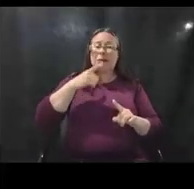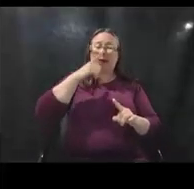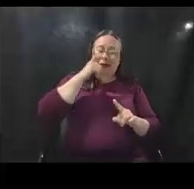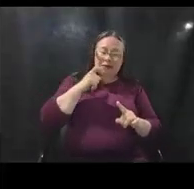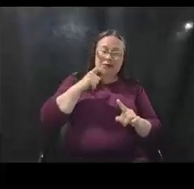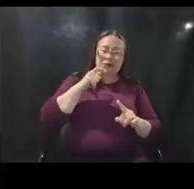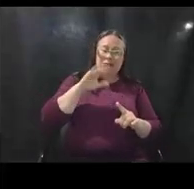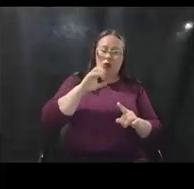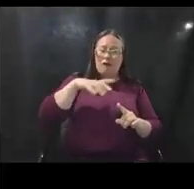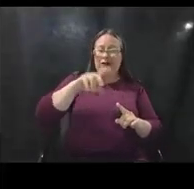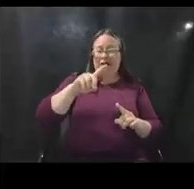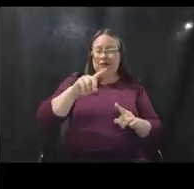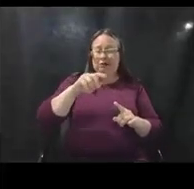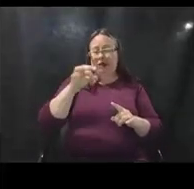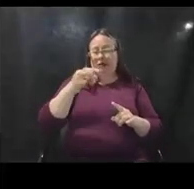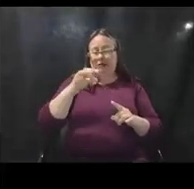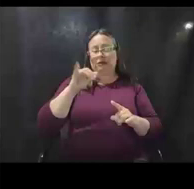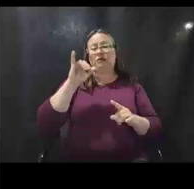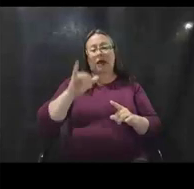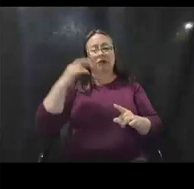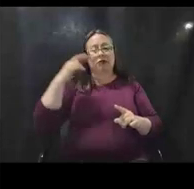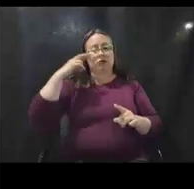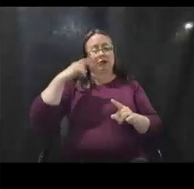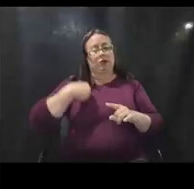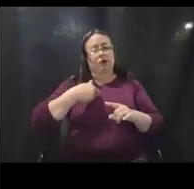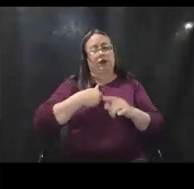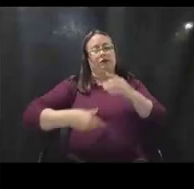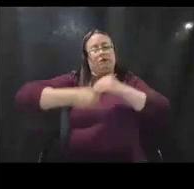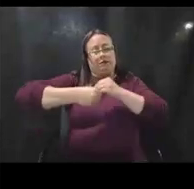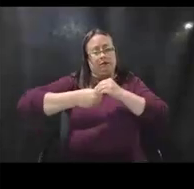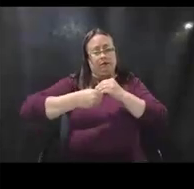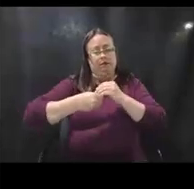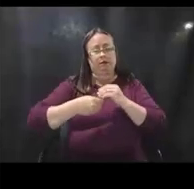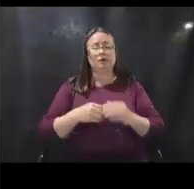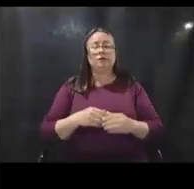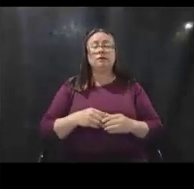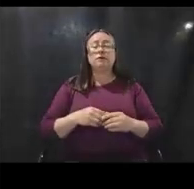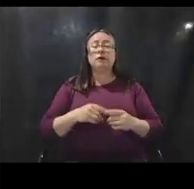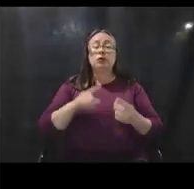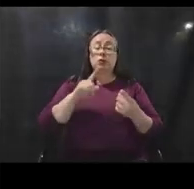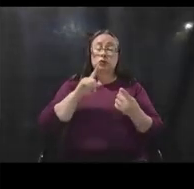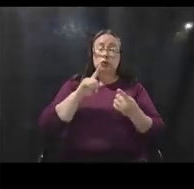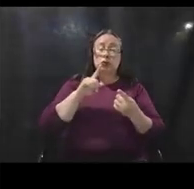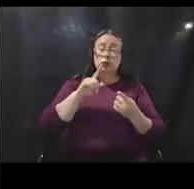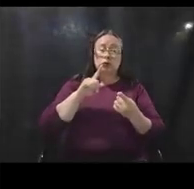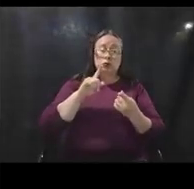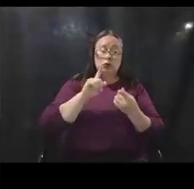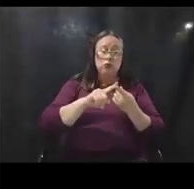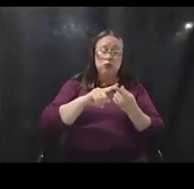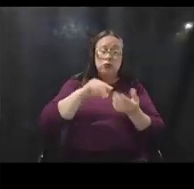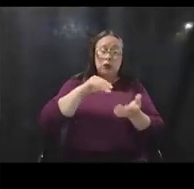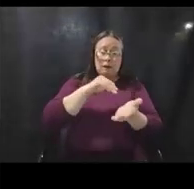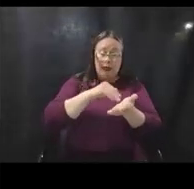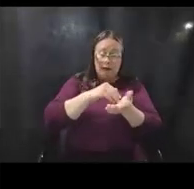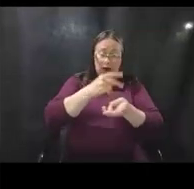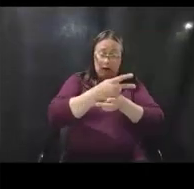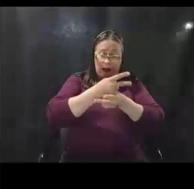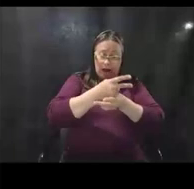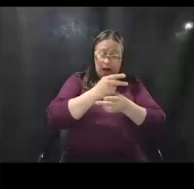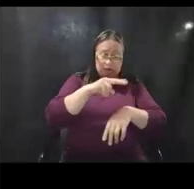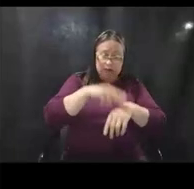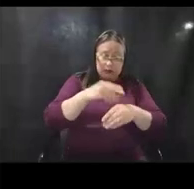is the nexus that we established to the declared event. So in addition to the medical care provided at that facility,